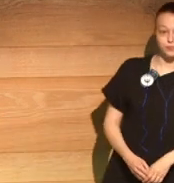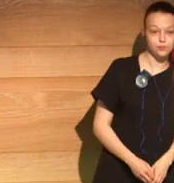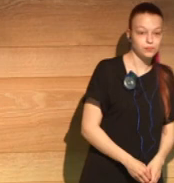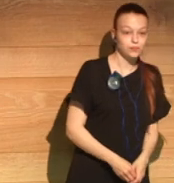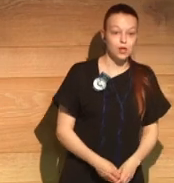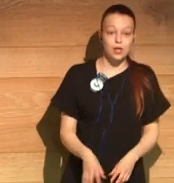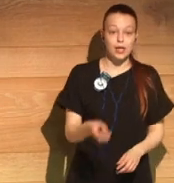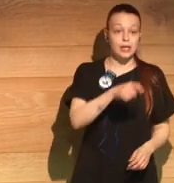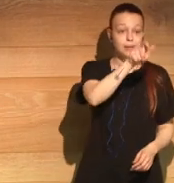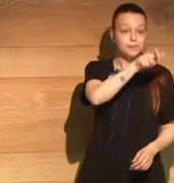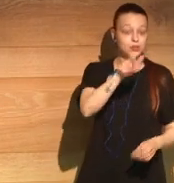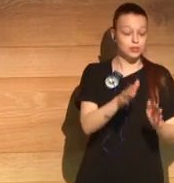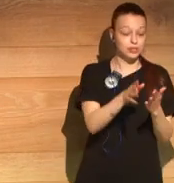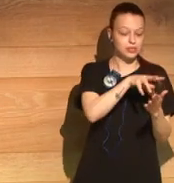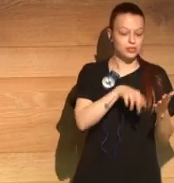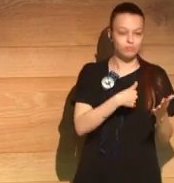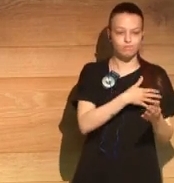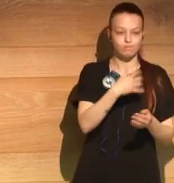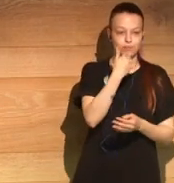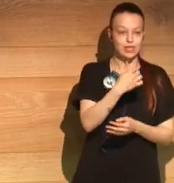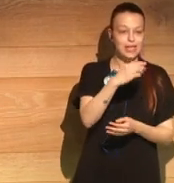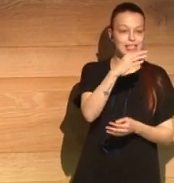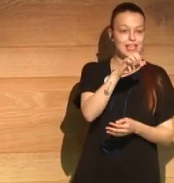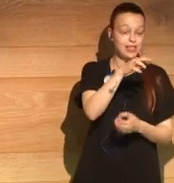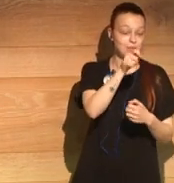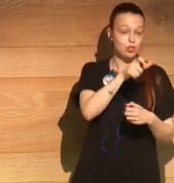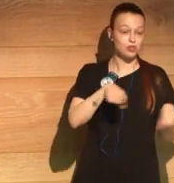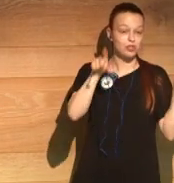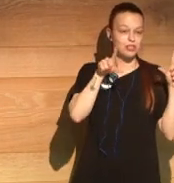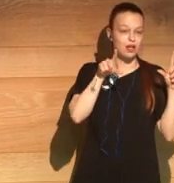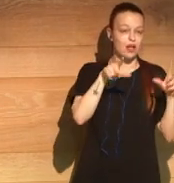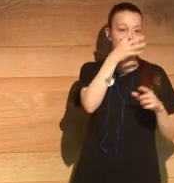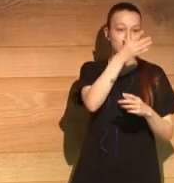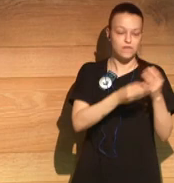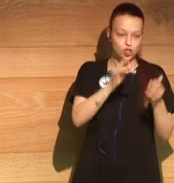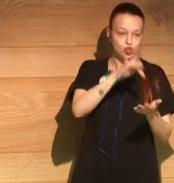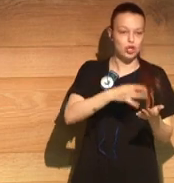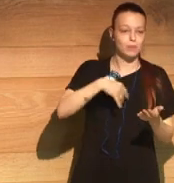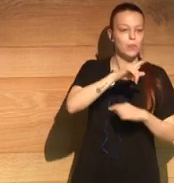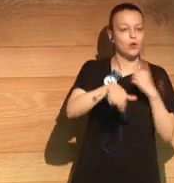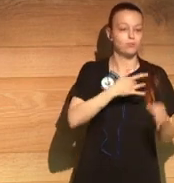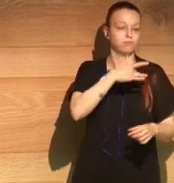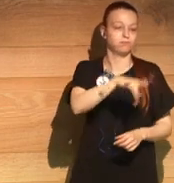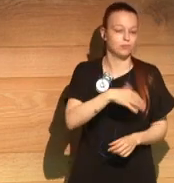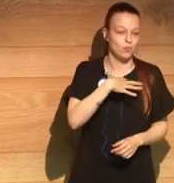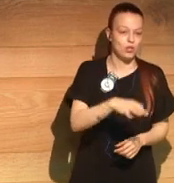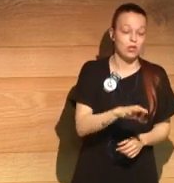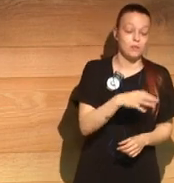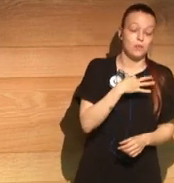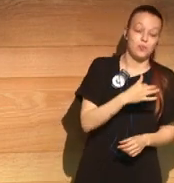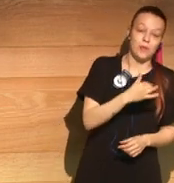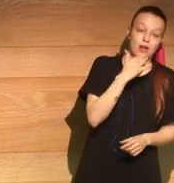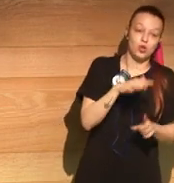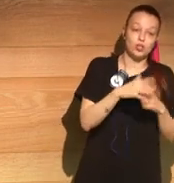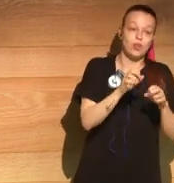Now, I'd like to say something to the readers. Cyril makes that same mistake, but he gets out